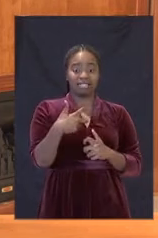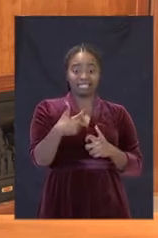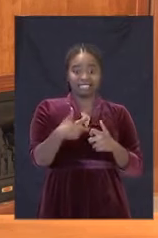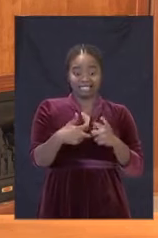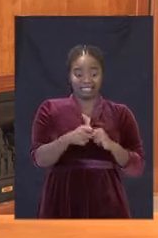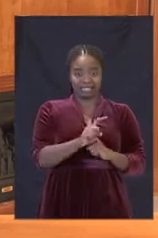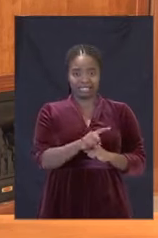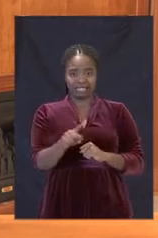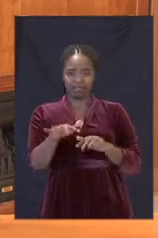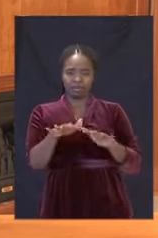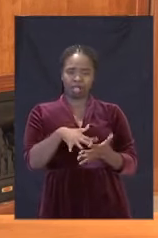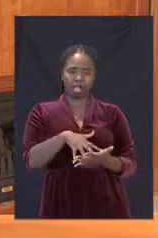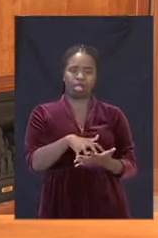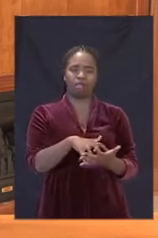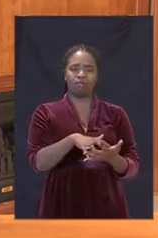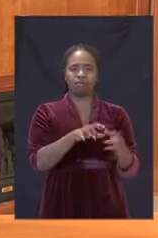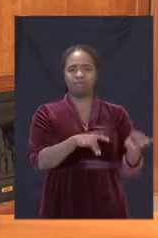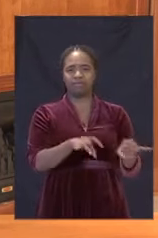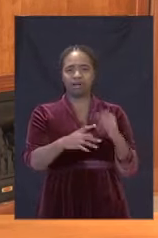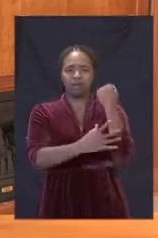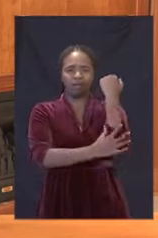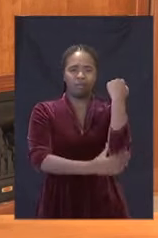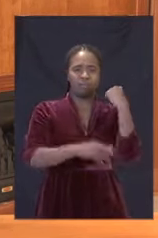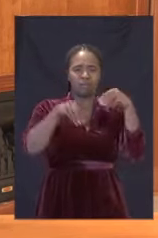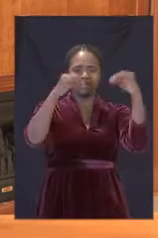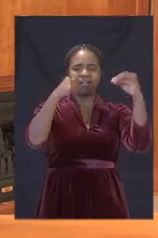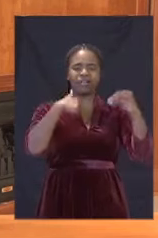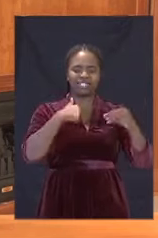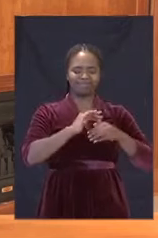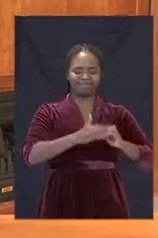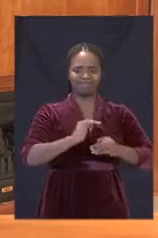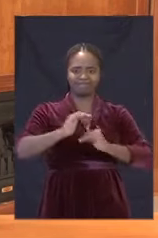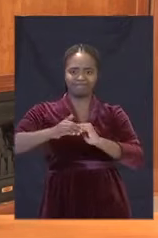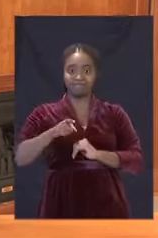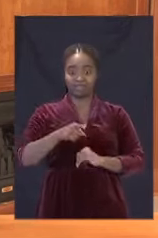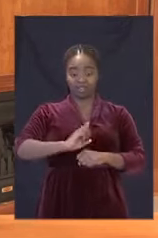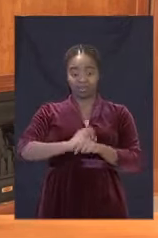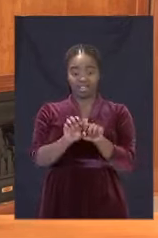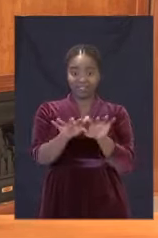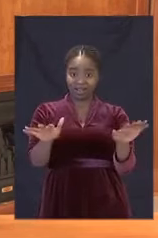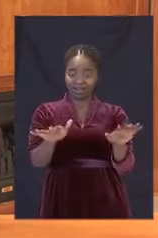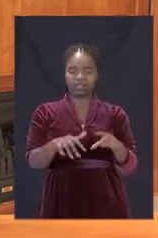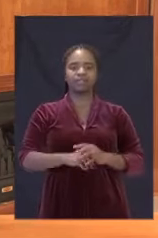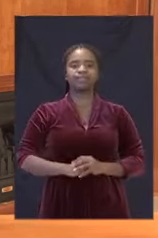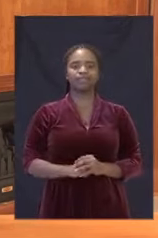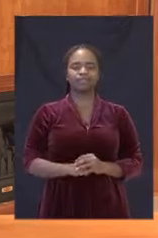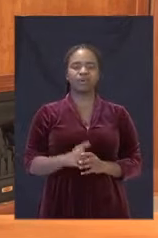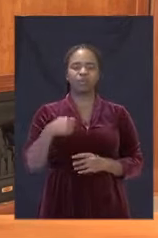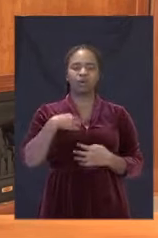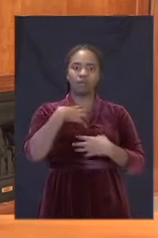most vulnerable in our country. This pandemic has also taken a toll on us